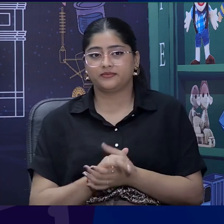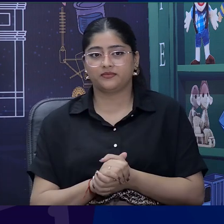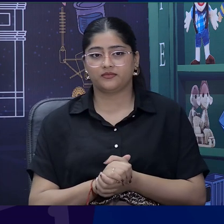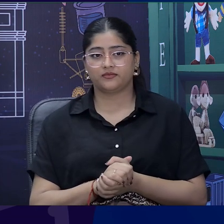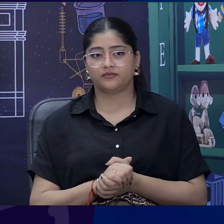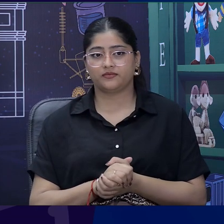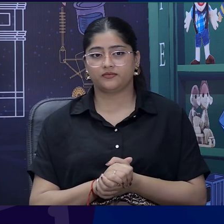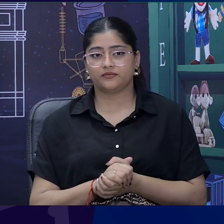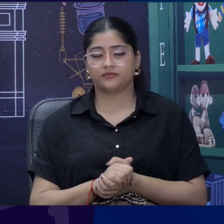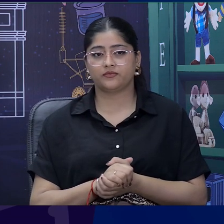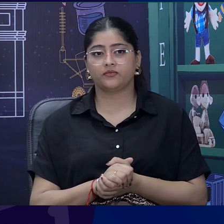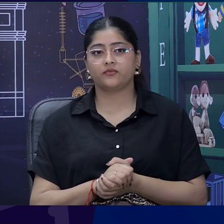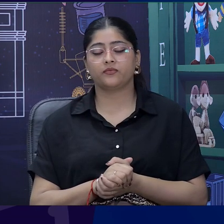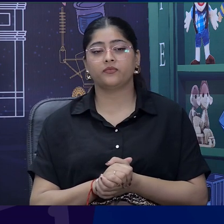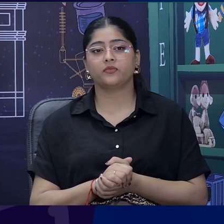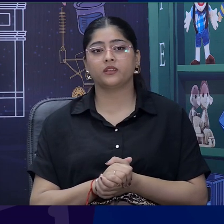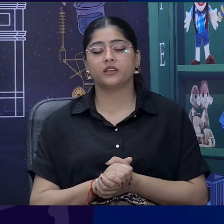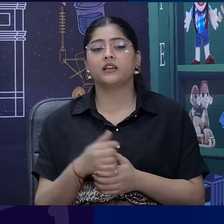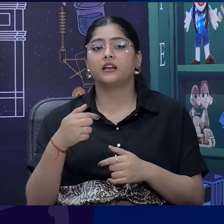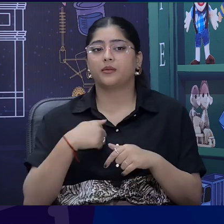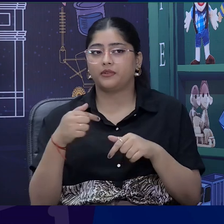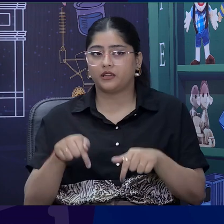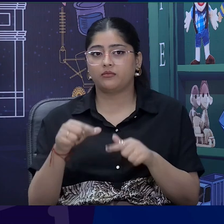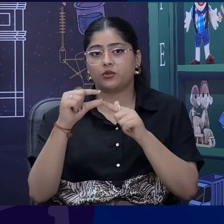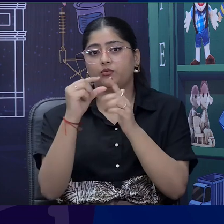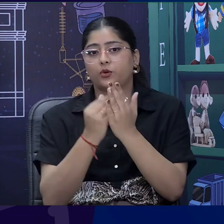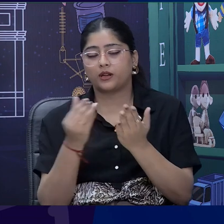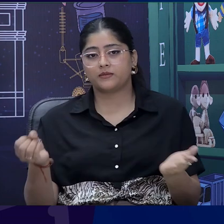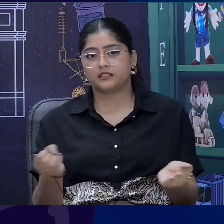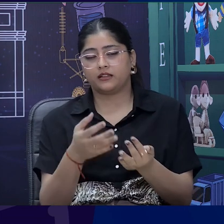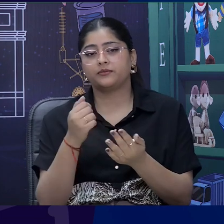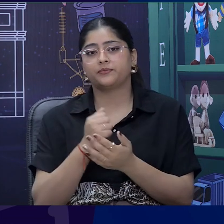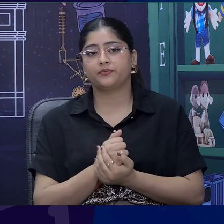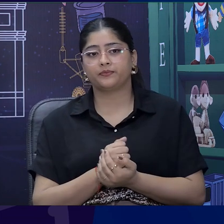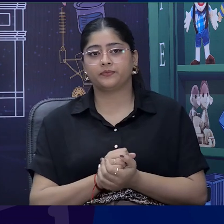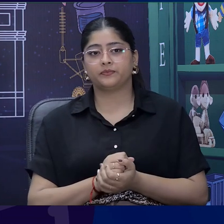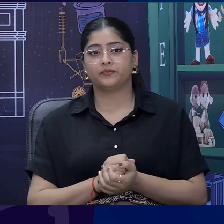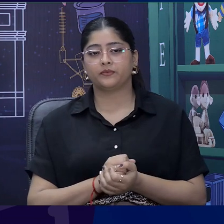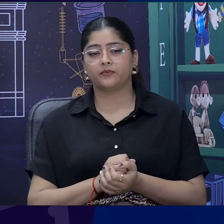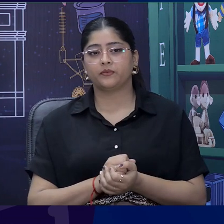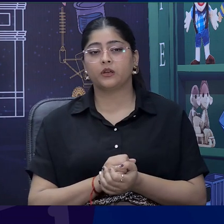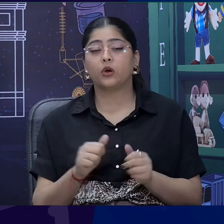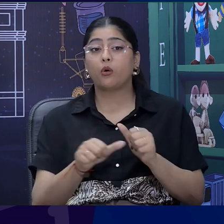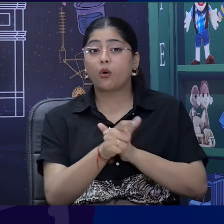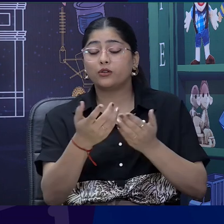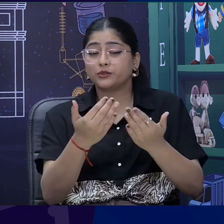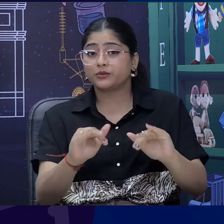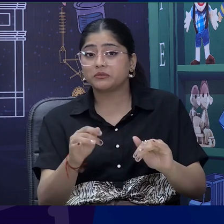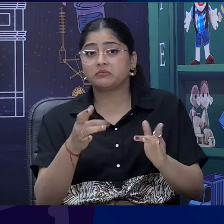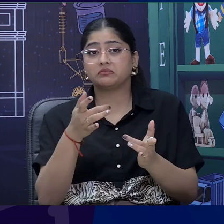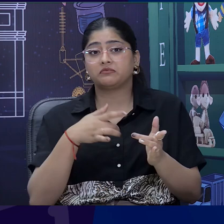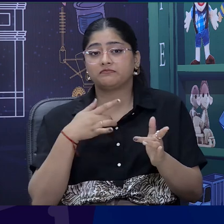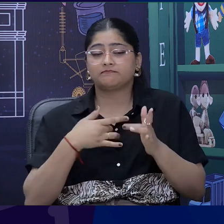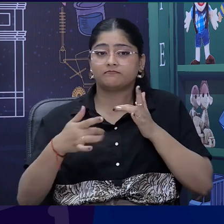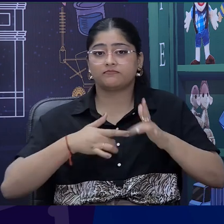reach out to us. And ma'am, let us begin this particular session. And I am quite sure our learners are quite curious and they want to know more